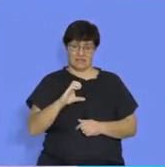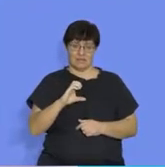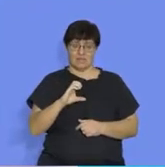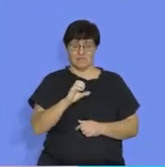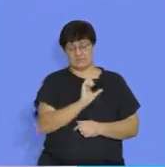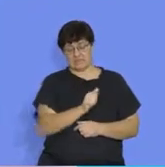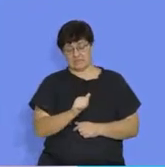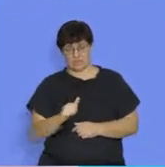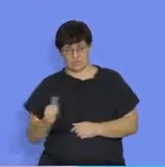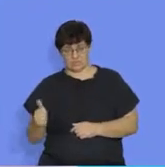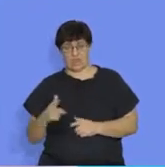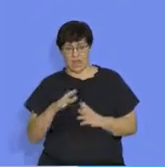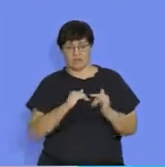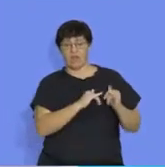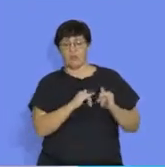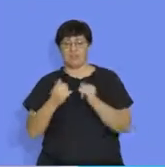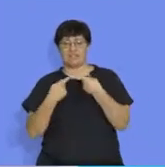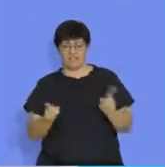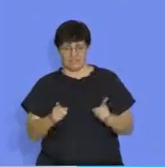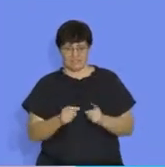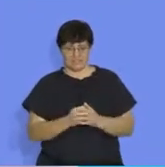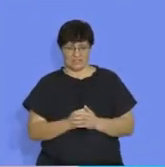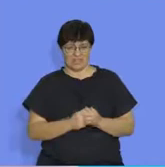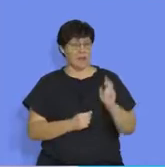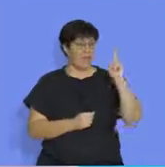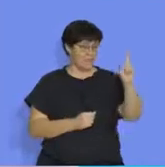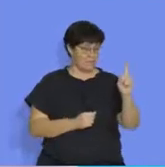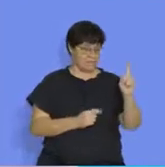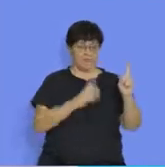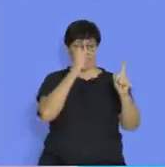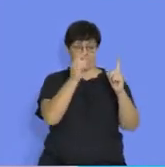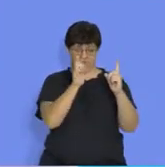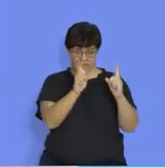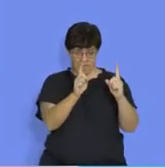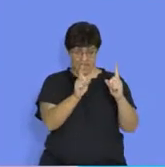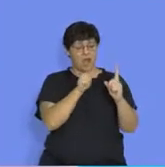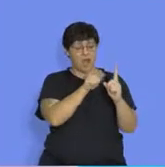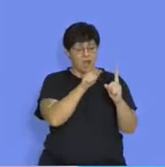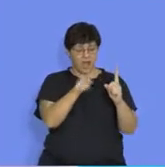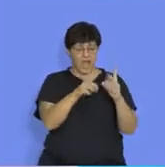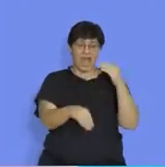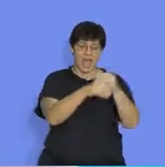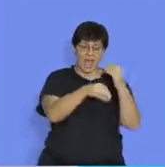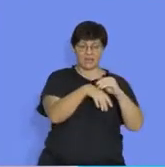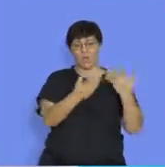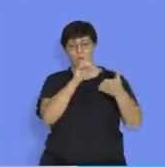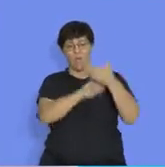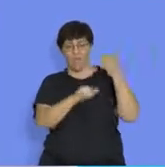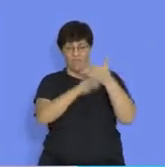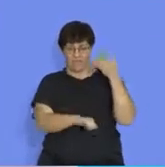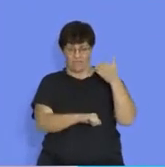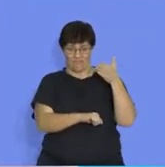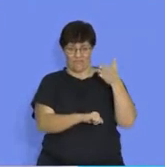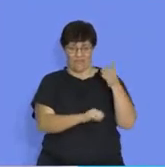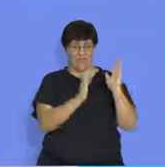common difference. And that is when there is a specific number that is constantly added or